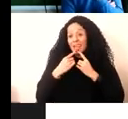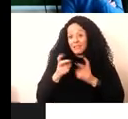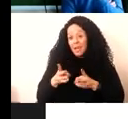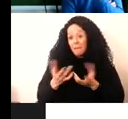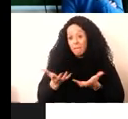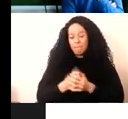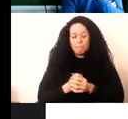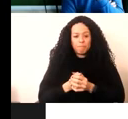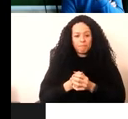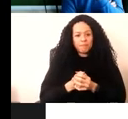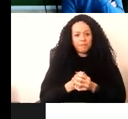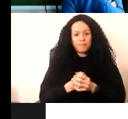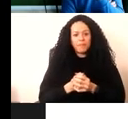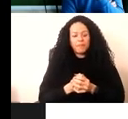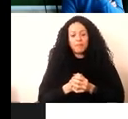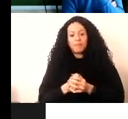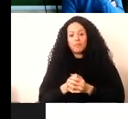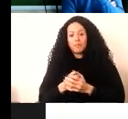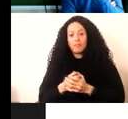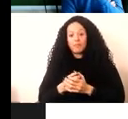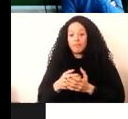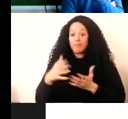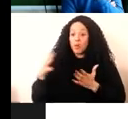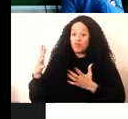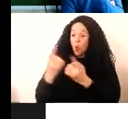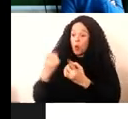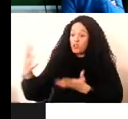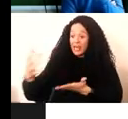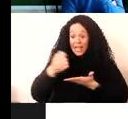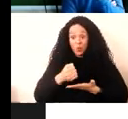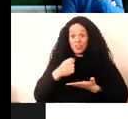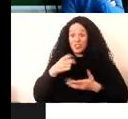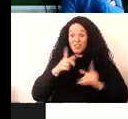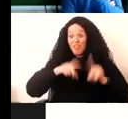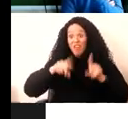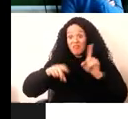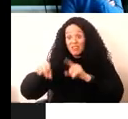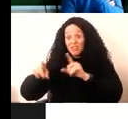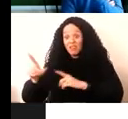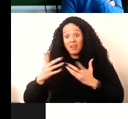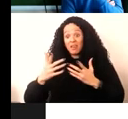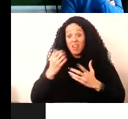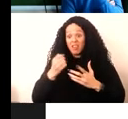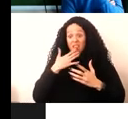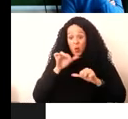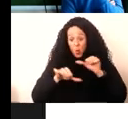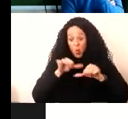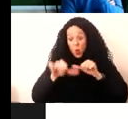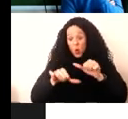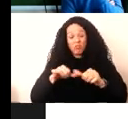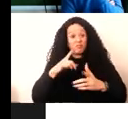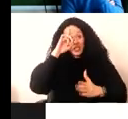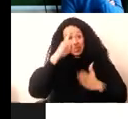So the acquisition process itself is also very varied. And in the real world, there is no sequential ordering to decision making.